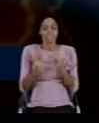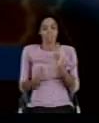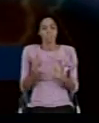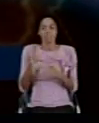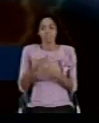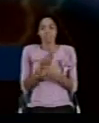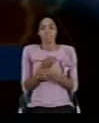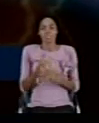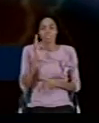year of the global crisis.